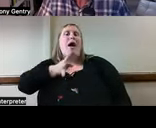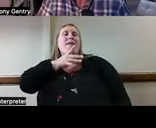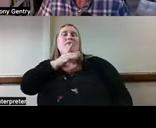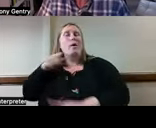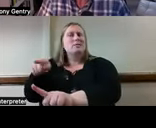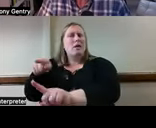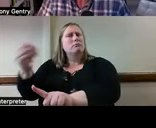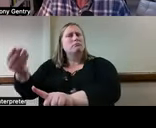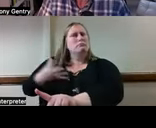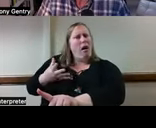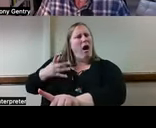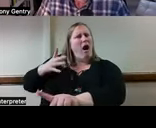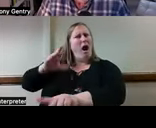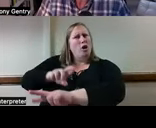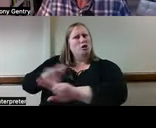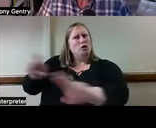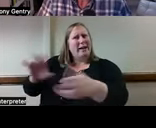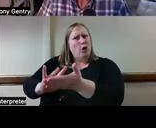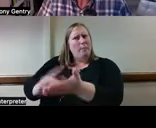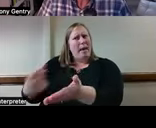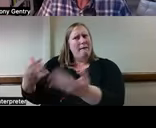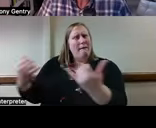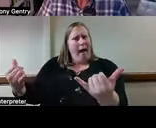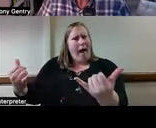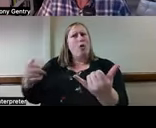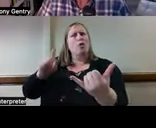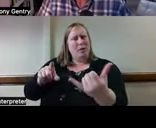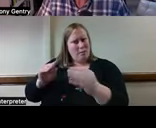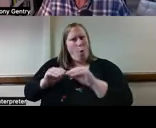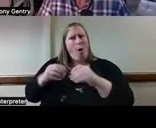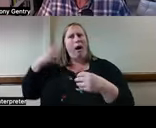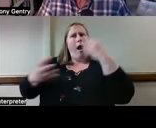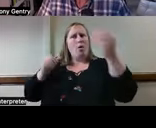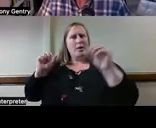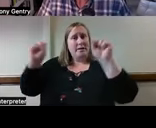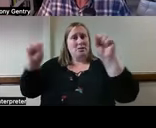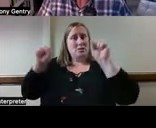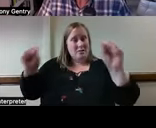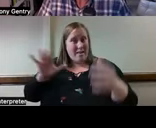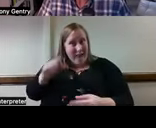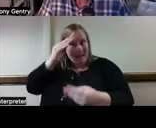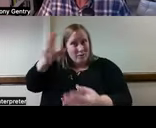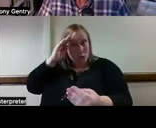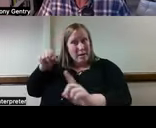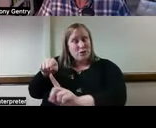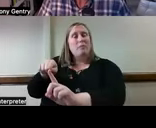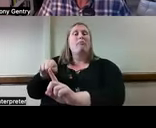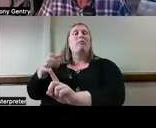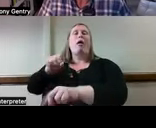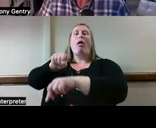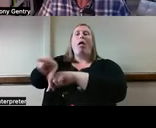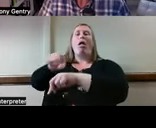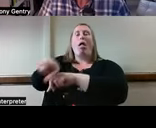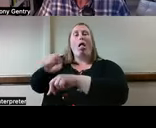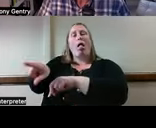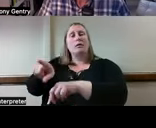getting exercise. All of this information may be going back to your doctor's office who's receiving notifications about your diet, your